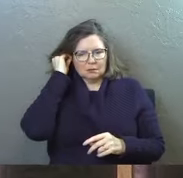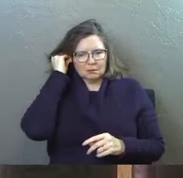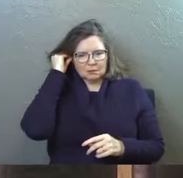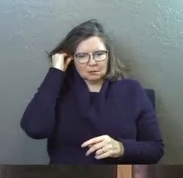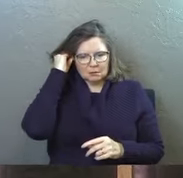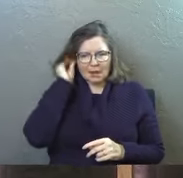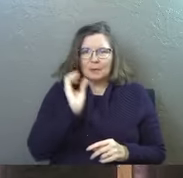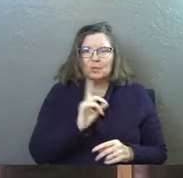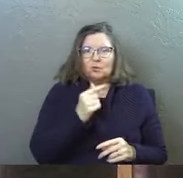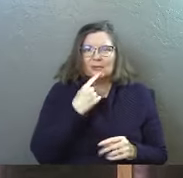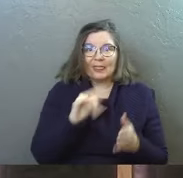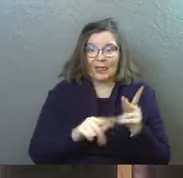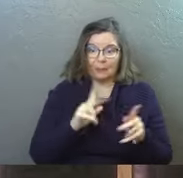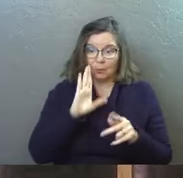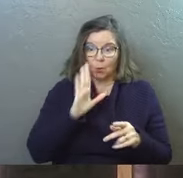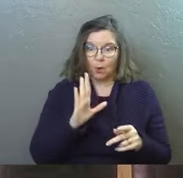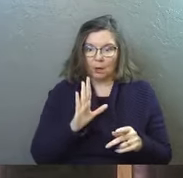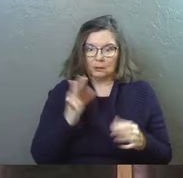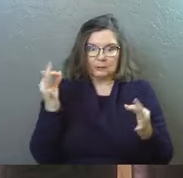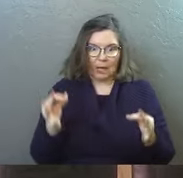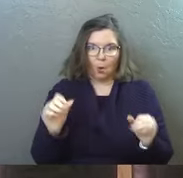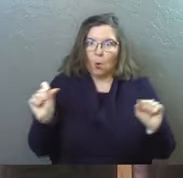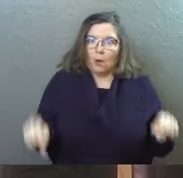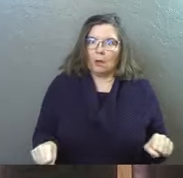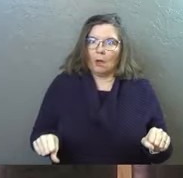that you should say that because then people will go